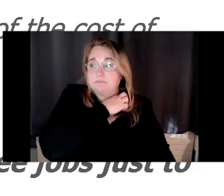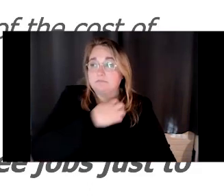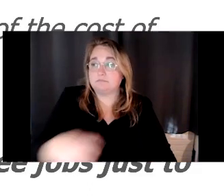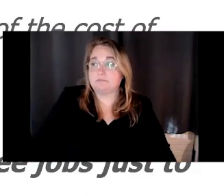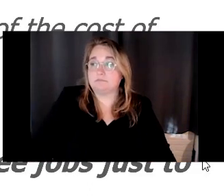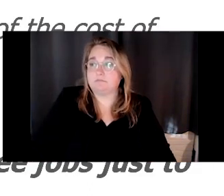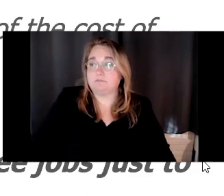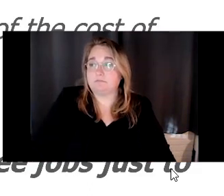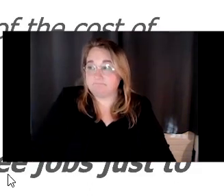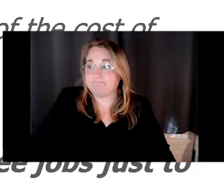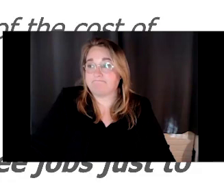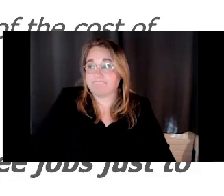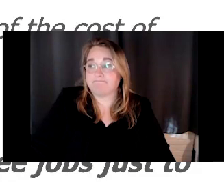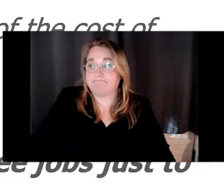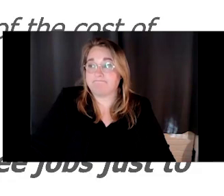Okay.